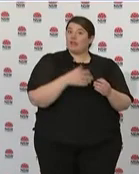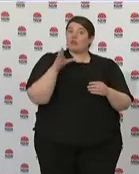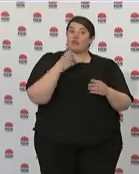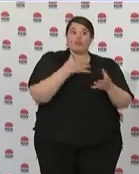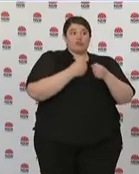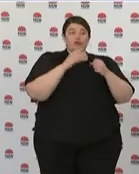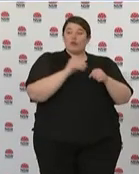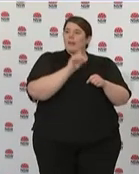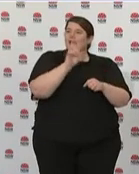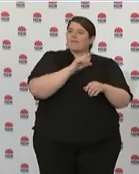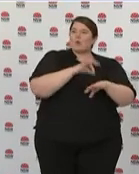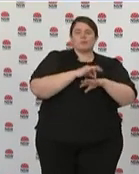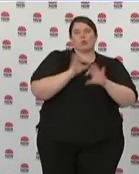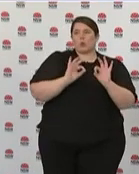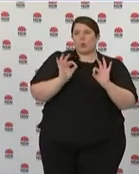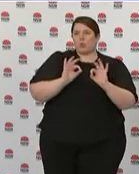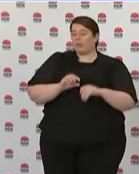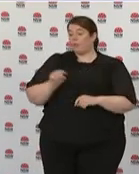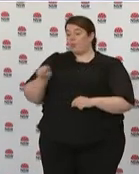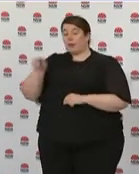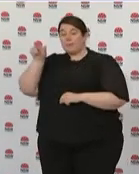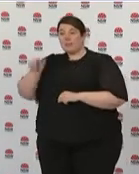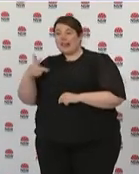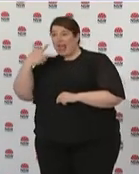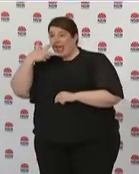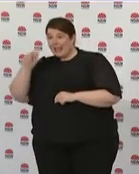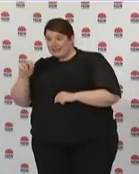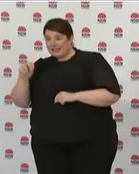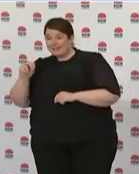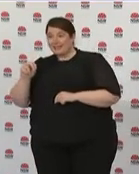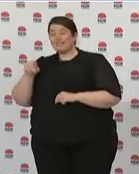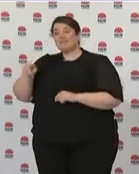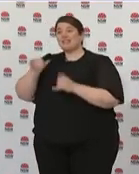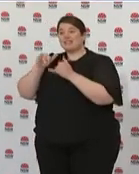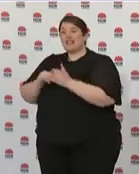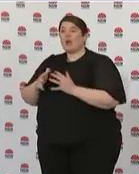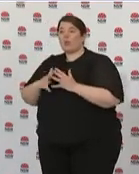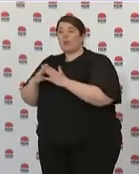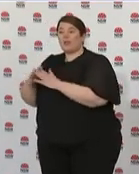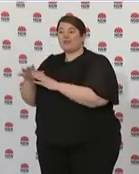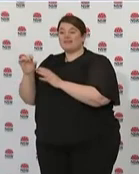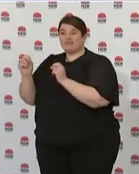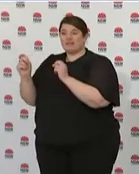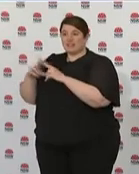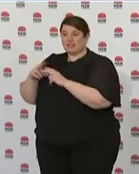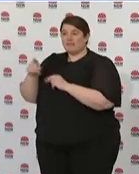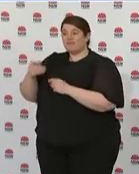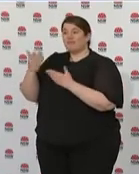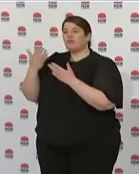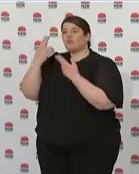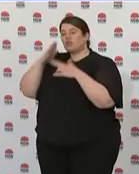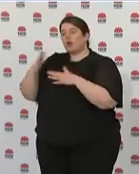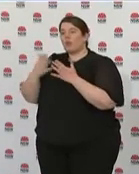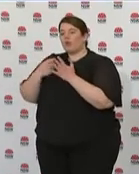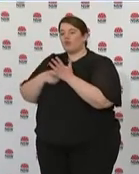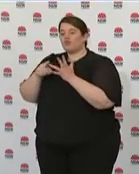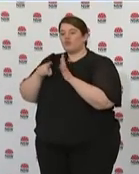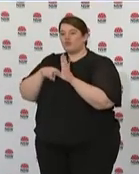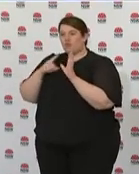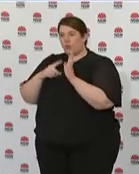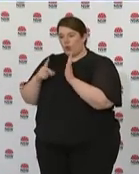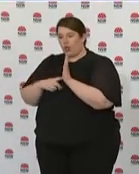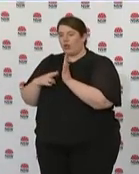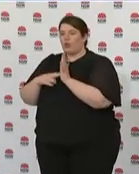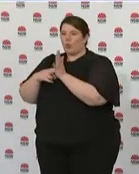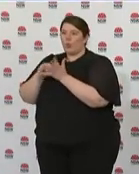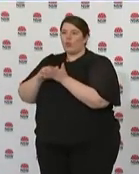and there was a gentleman in his 80s from southwestern Sydney who died yesterday afternoon at Royal North Shore and again he was